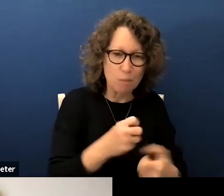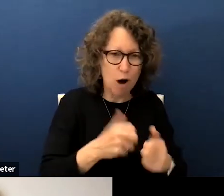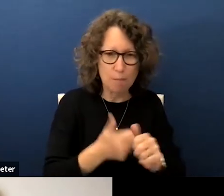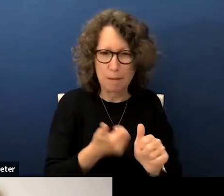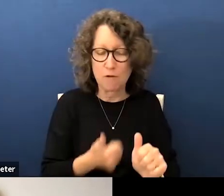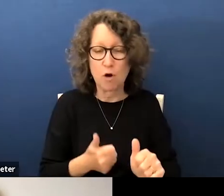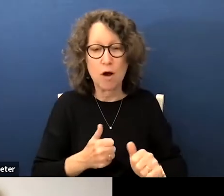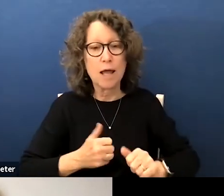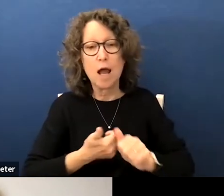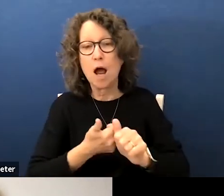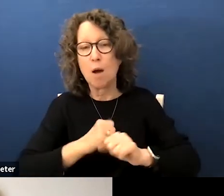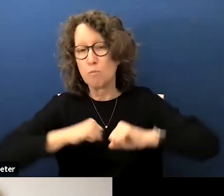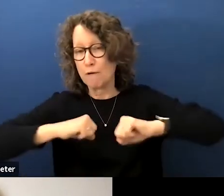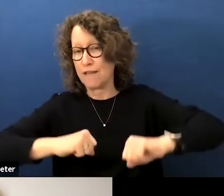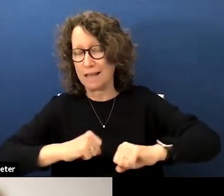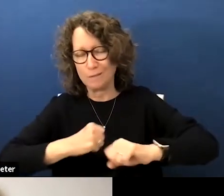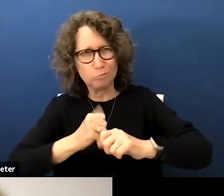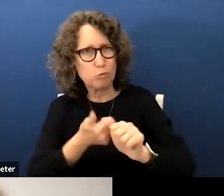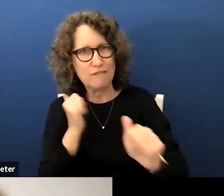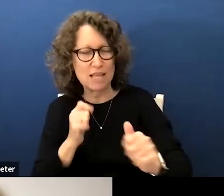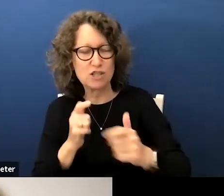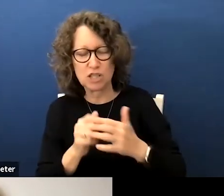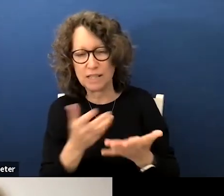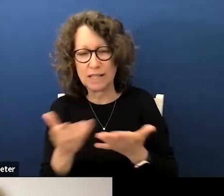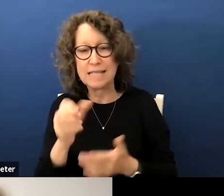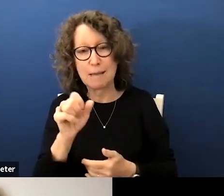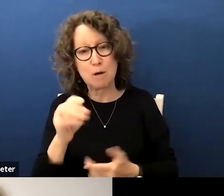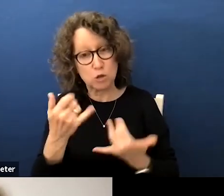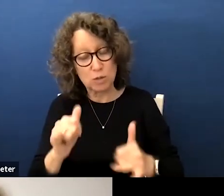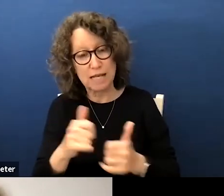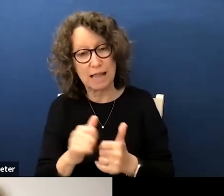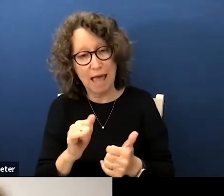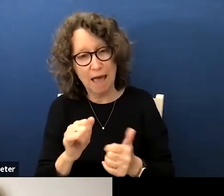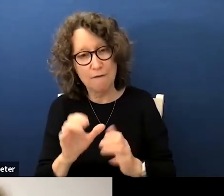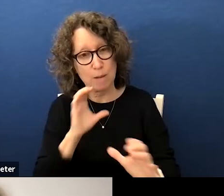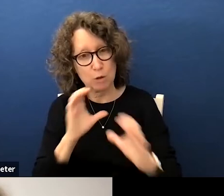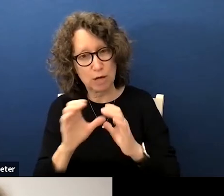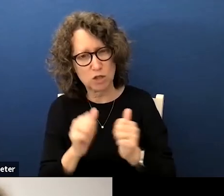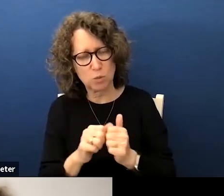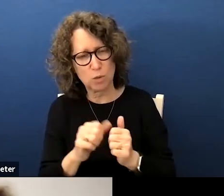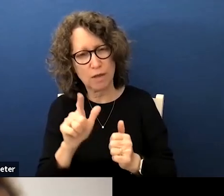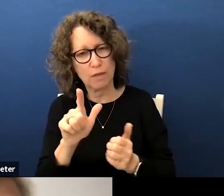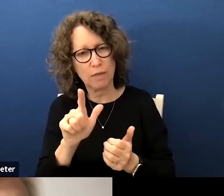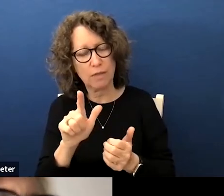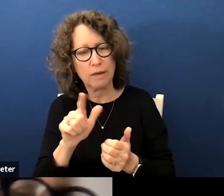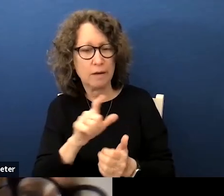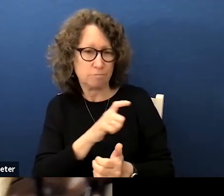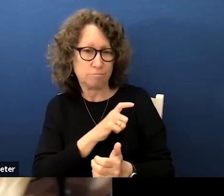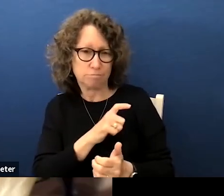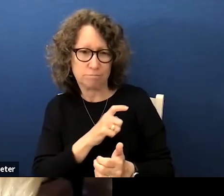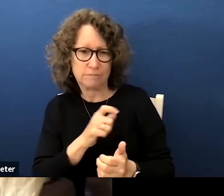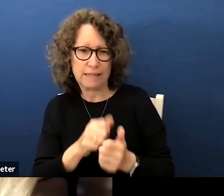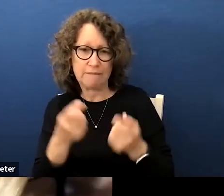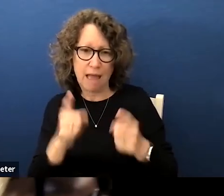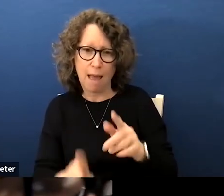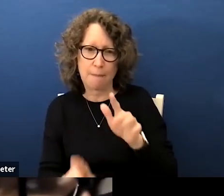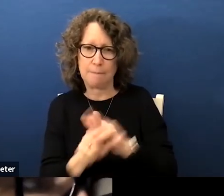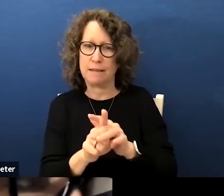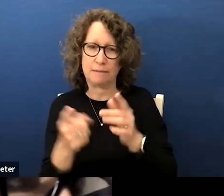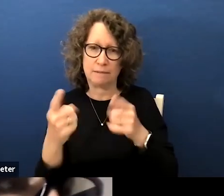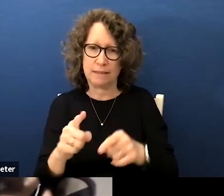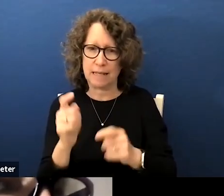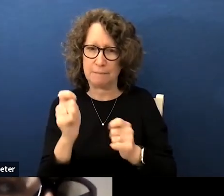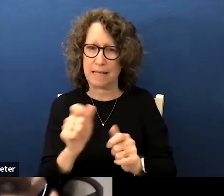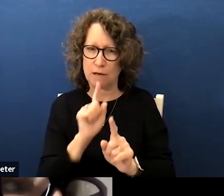is the key to long-term success san marcos will still have a line of communication with law enforcement in case of a criminal emergency that needs